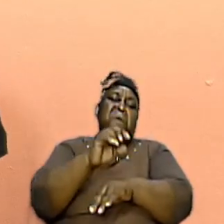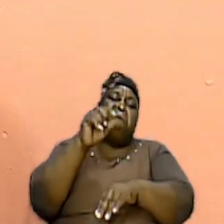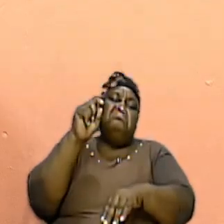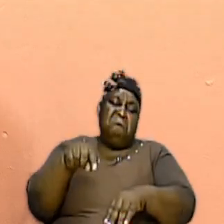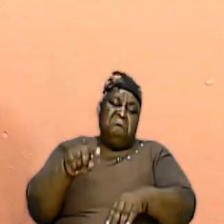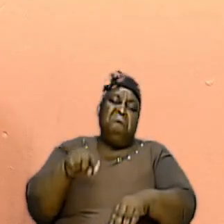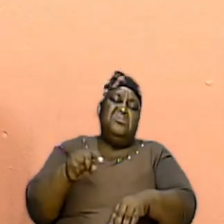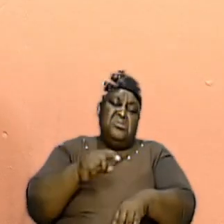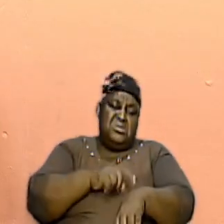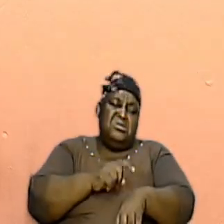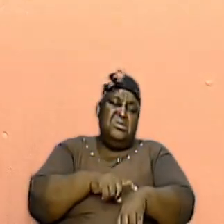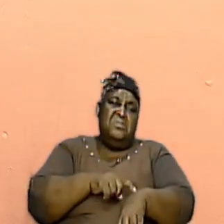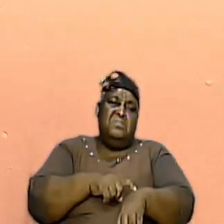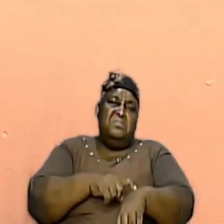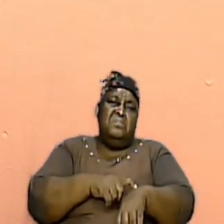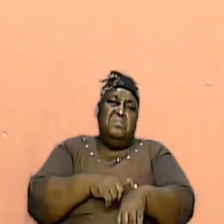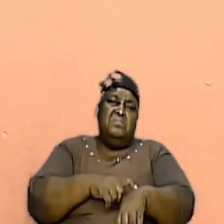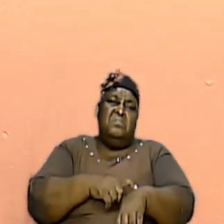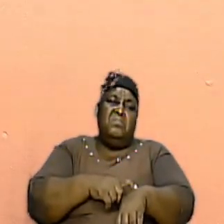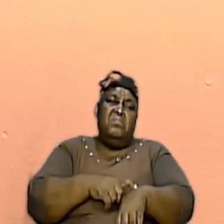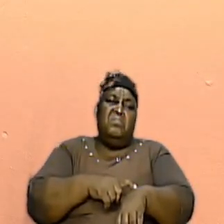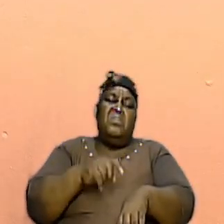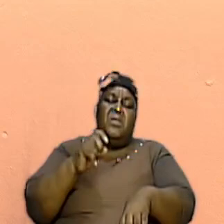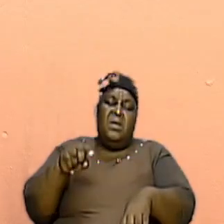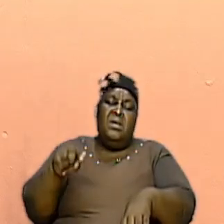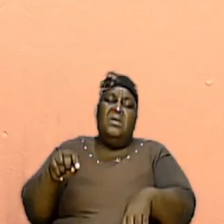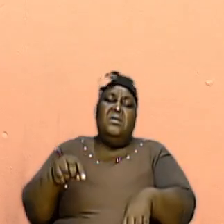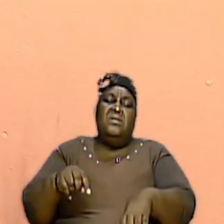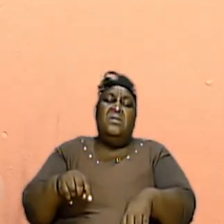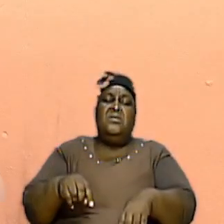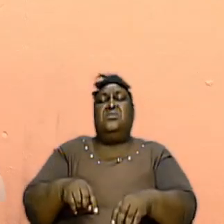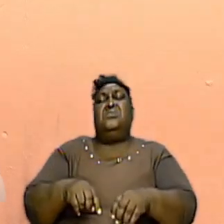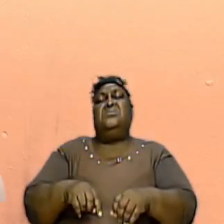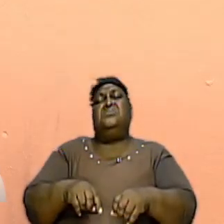Era In This Dispensation